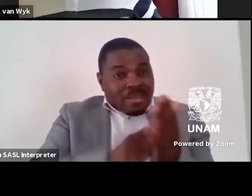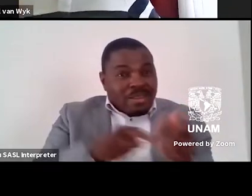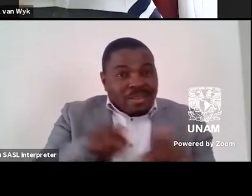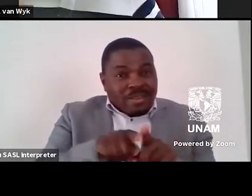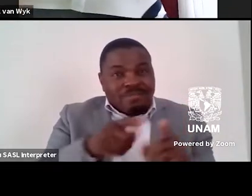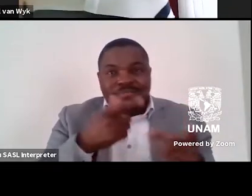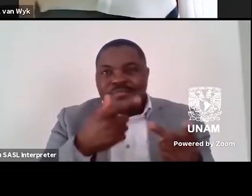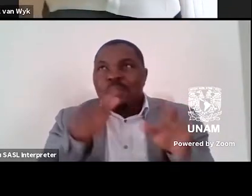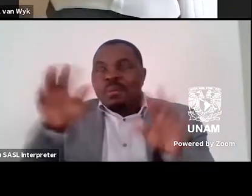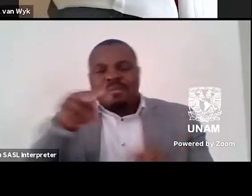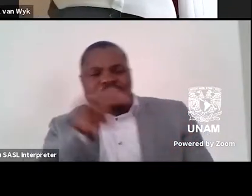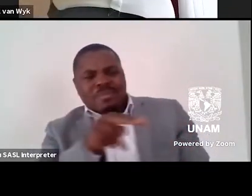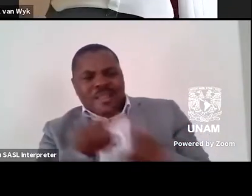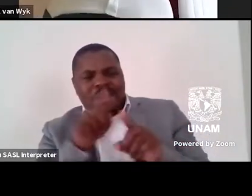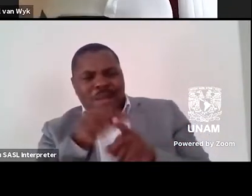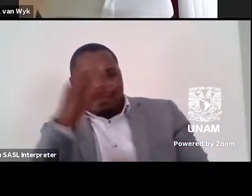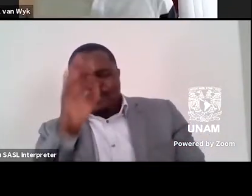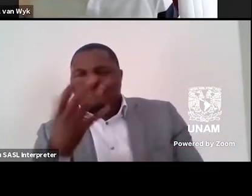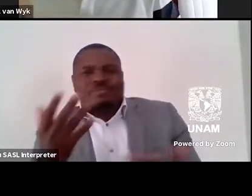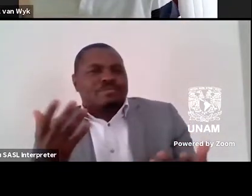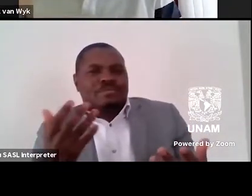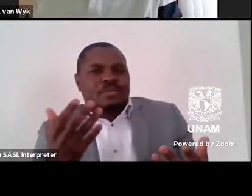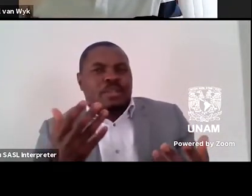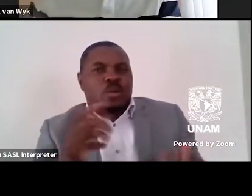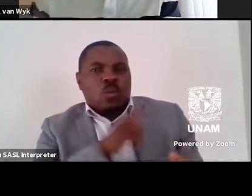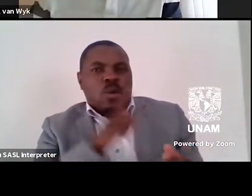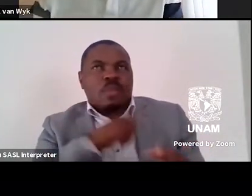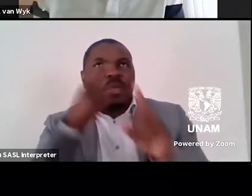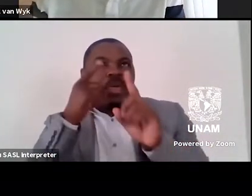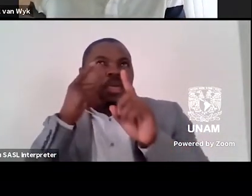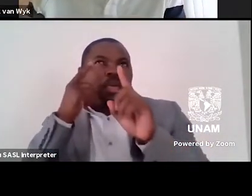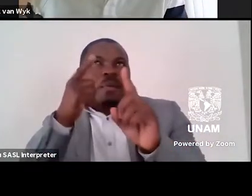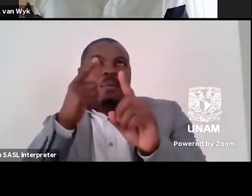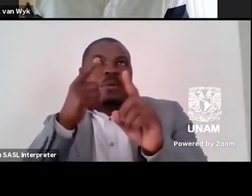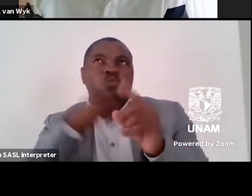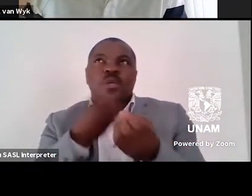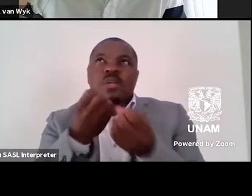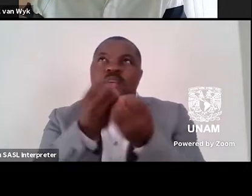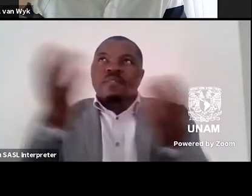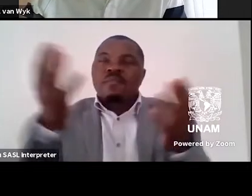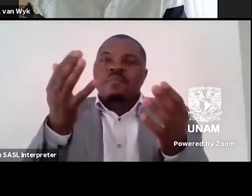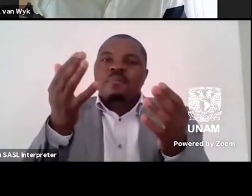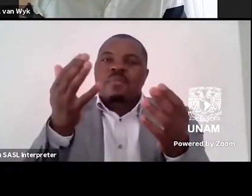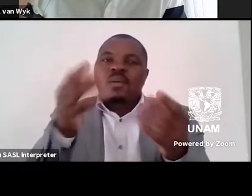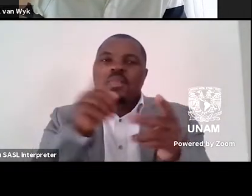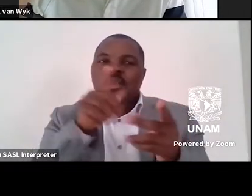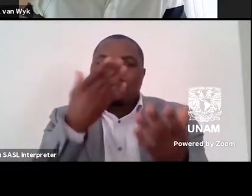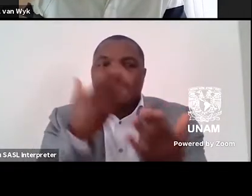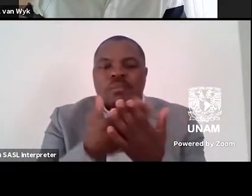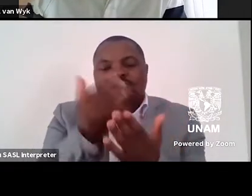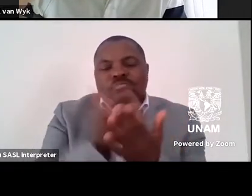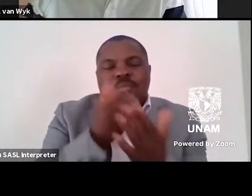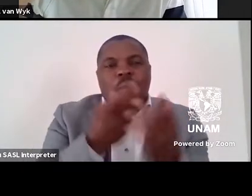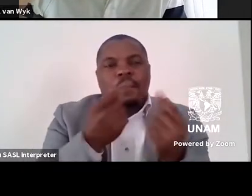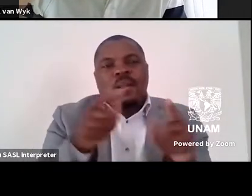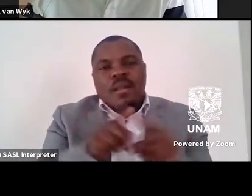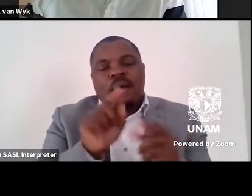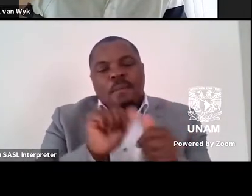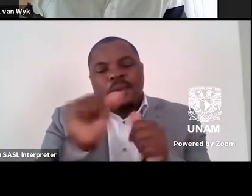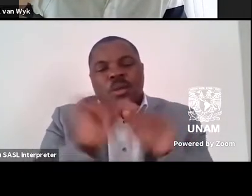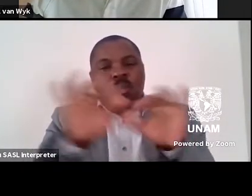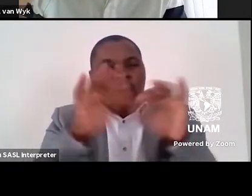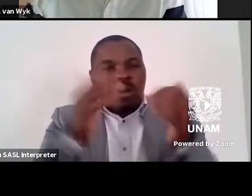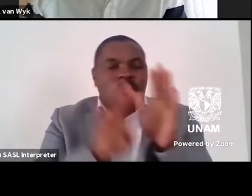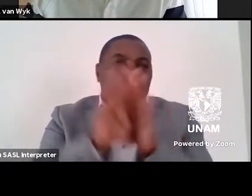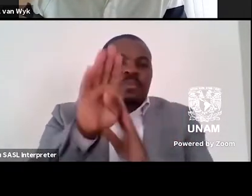a professional formation aimed at a market that seeks huge revenue as opposed to better works. Partly, partly